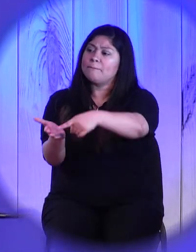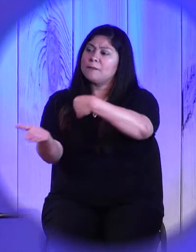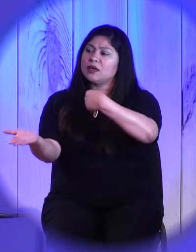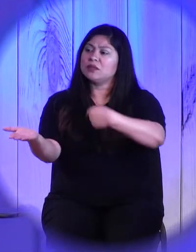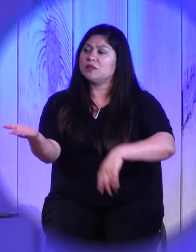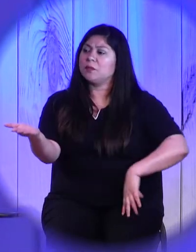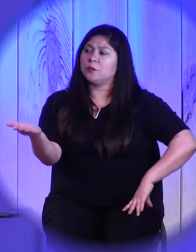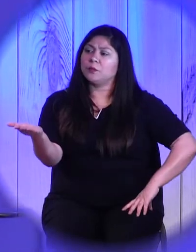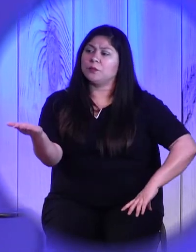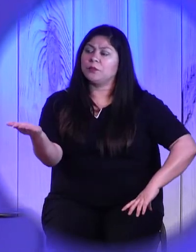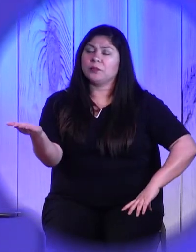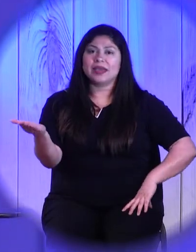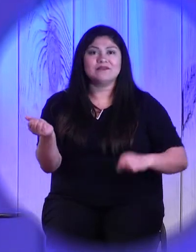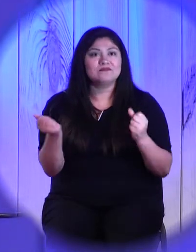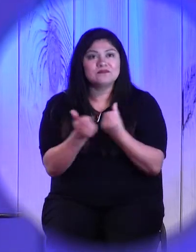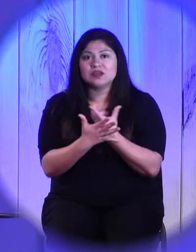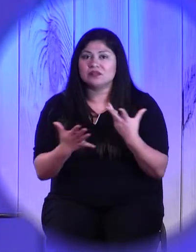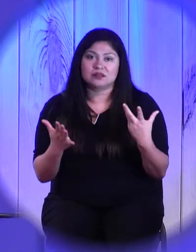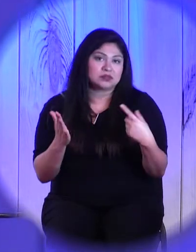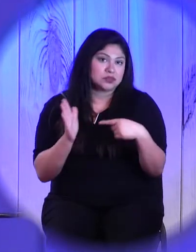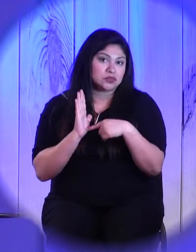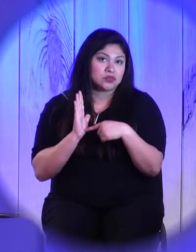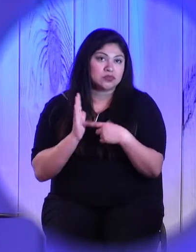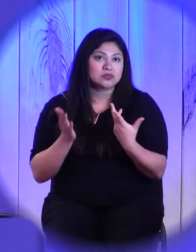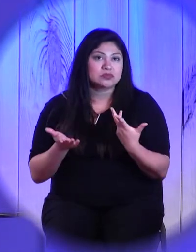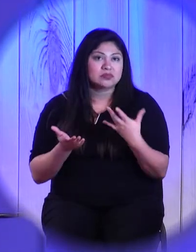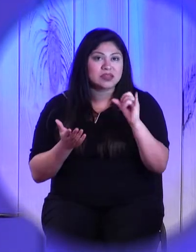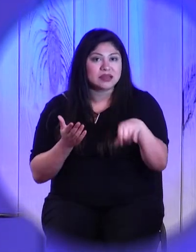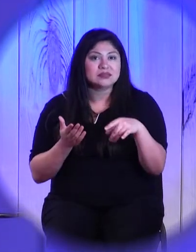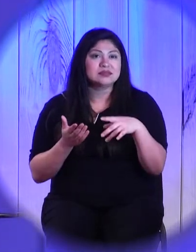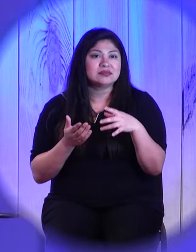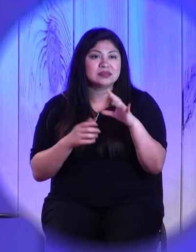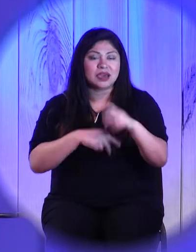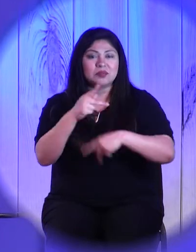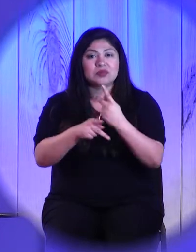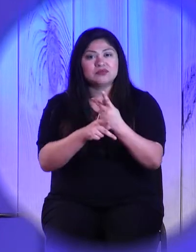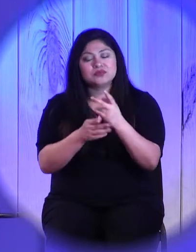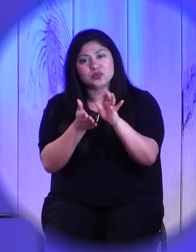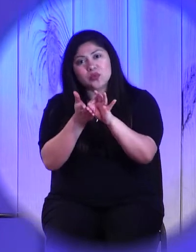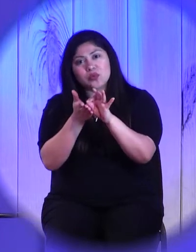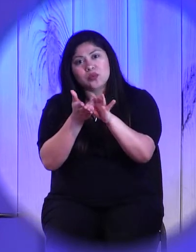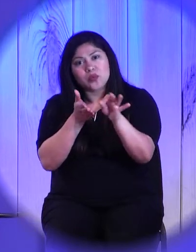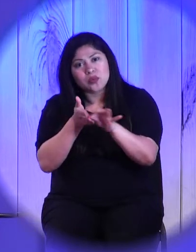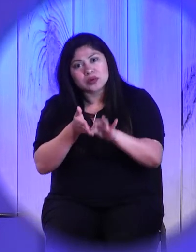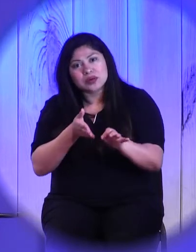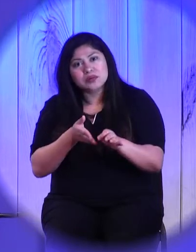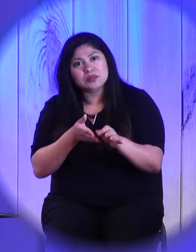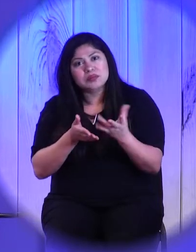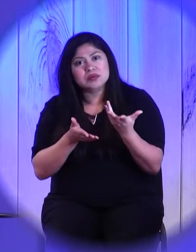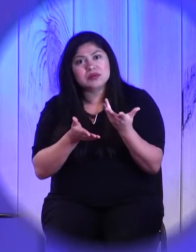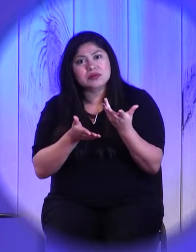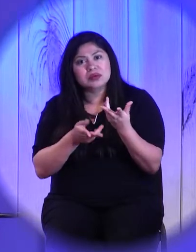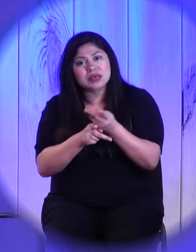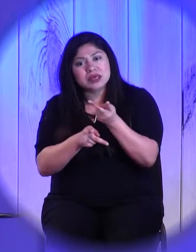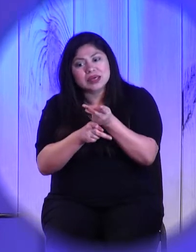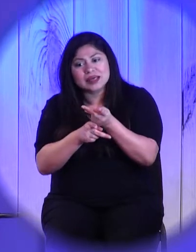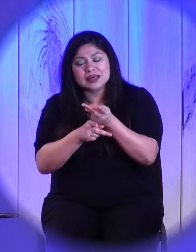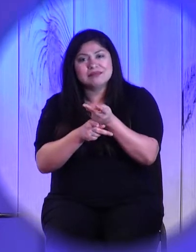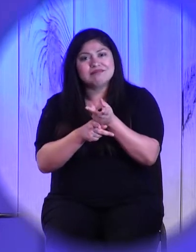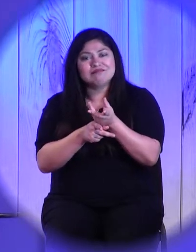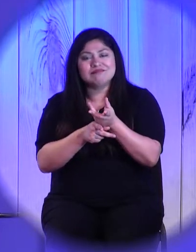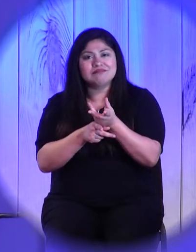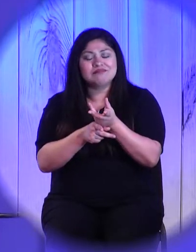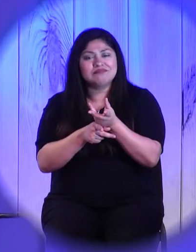It's kind of scorekeeping that Jesus says is illogical. That a man who has been forgiven so